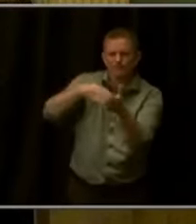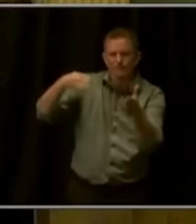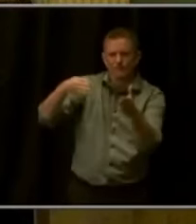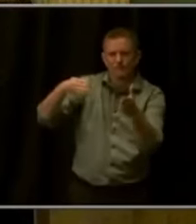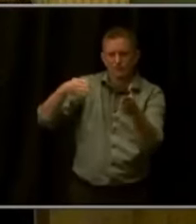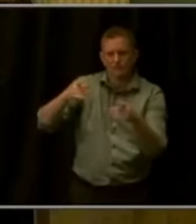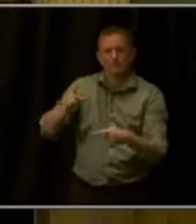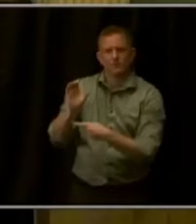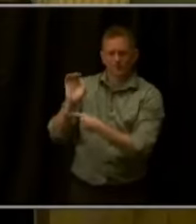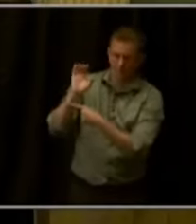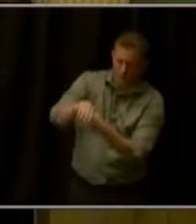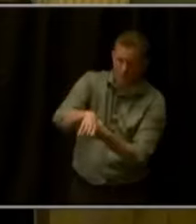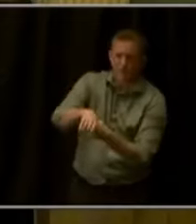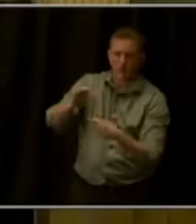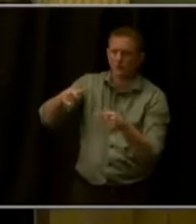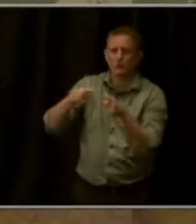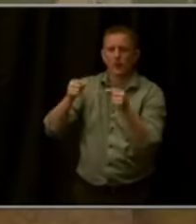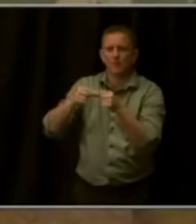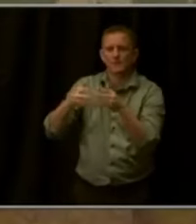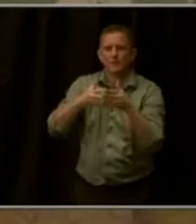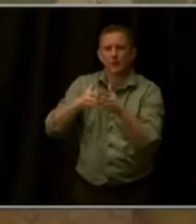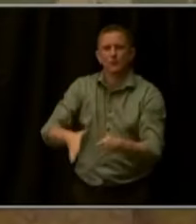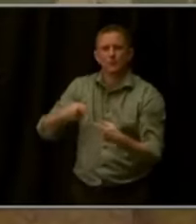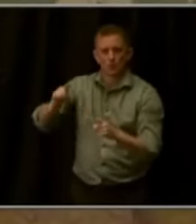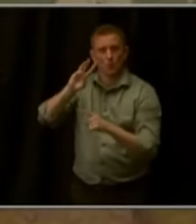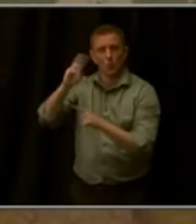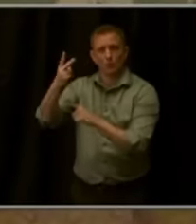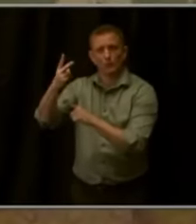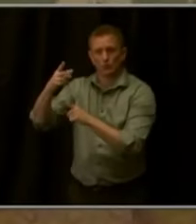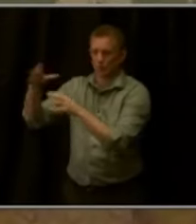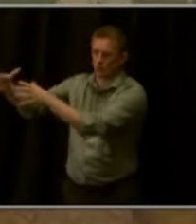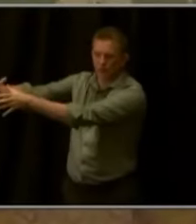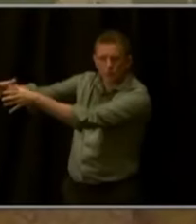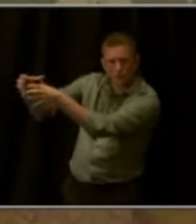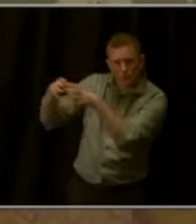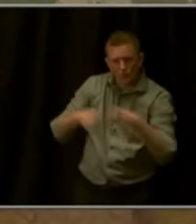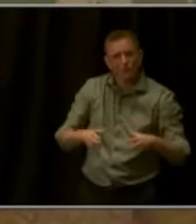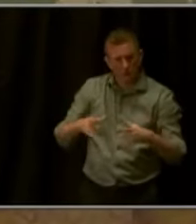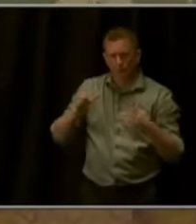Americans during World War II and in condemning racial prejudice.